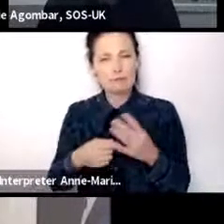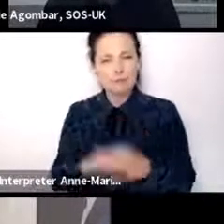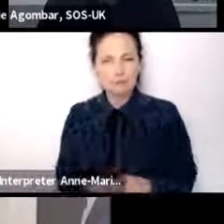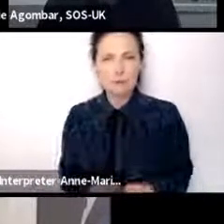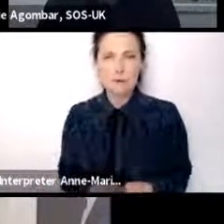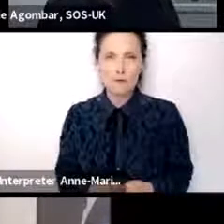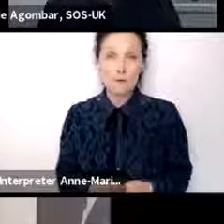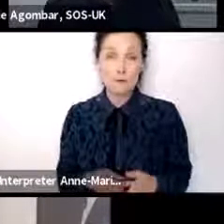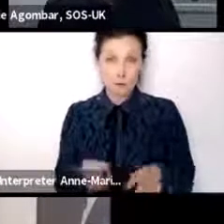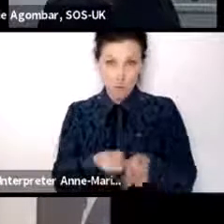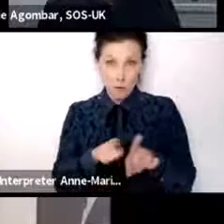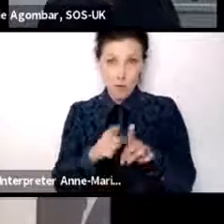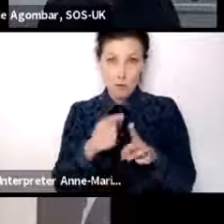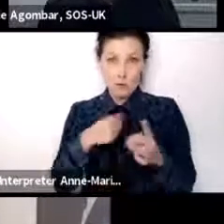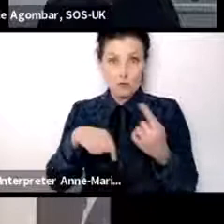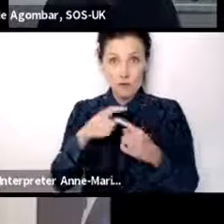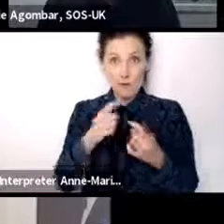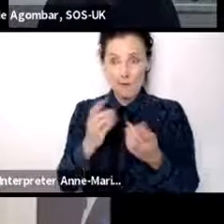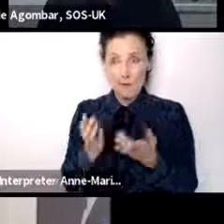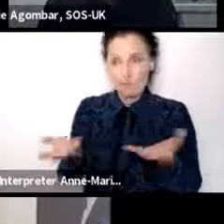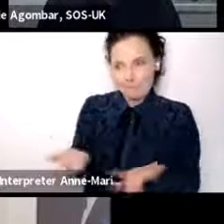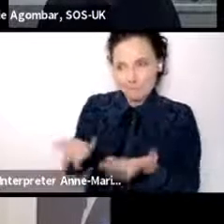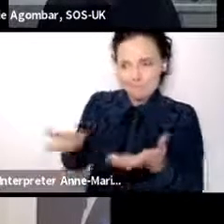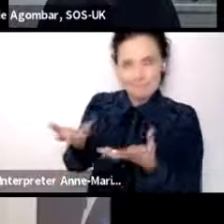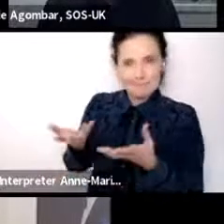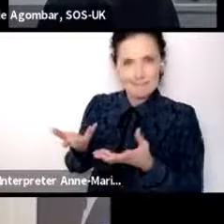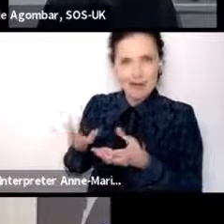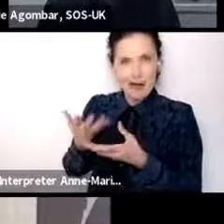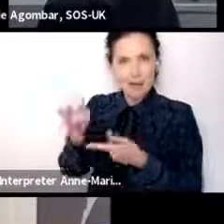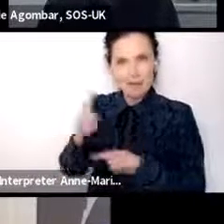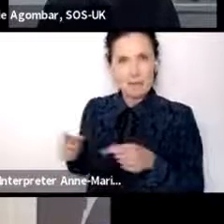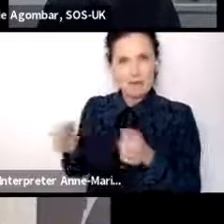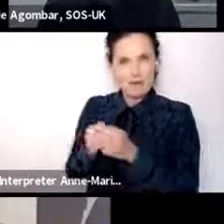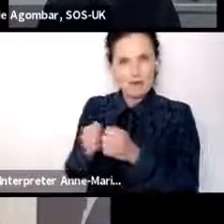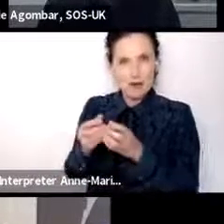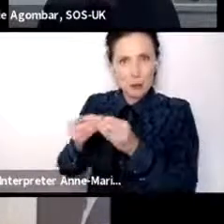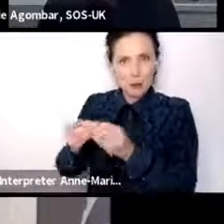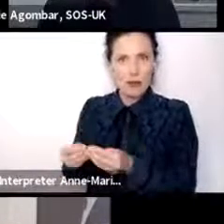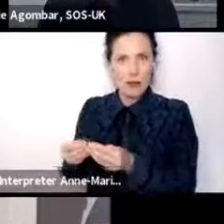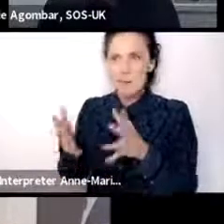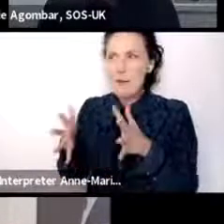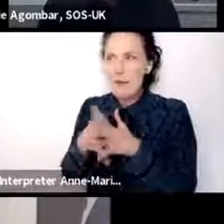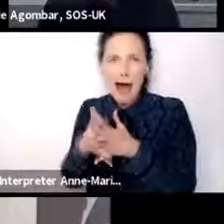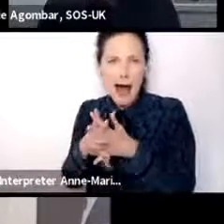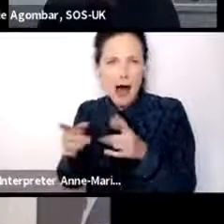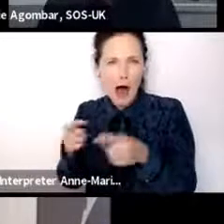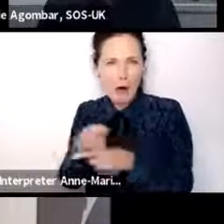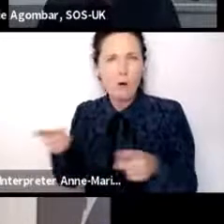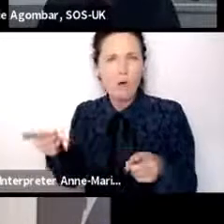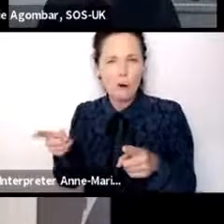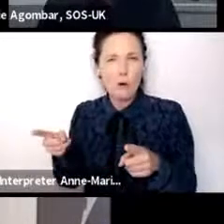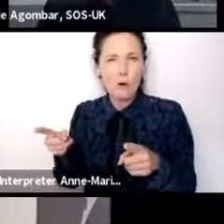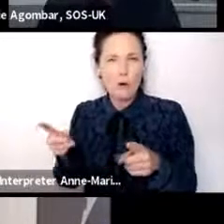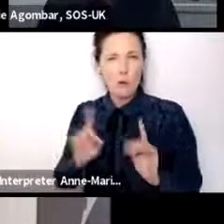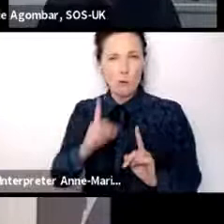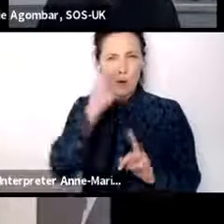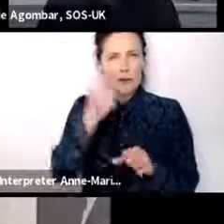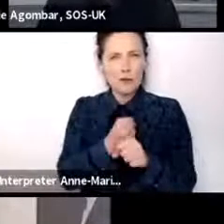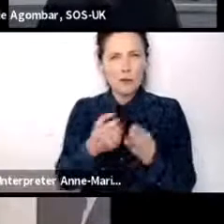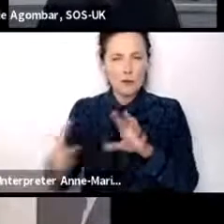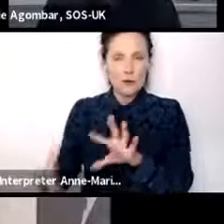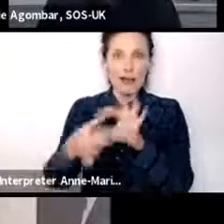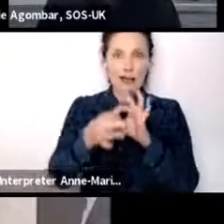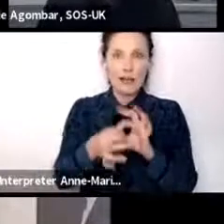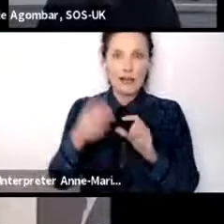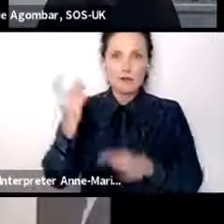But then also bringing people with you, as some of the other panelists been saying, and what can we do to reach out? And to engage actually people in some